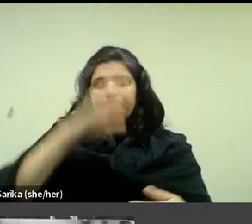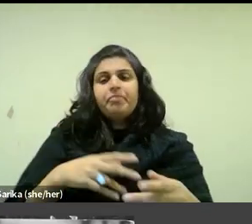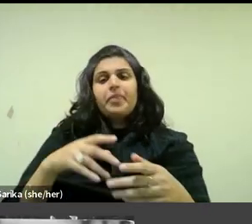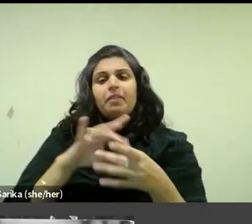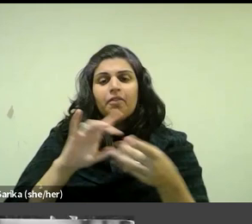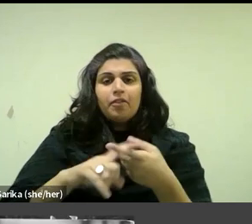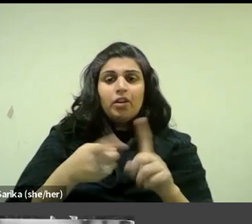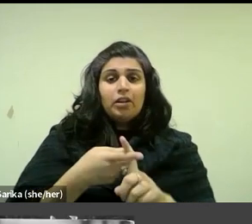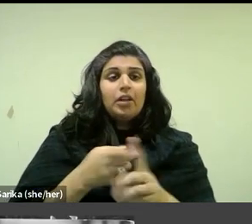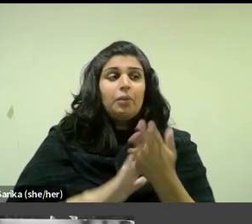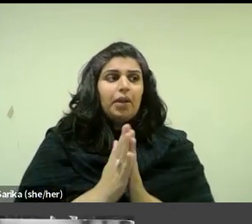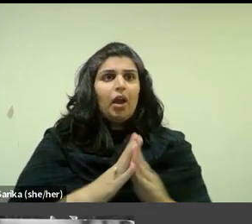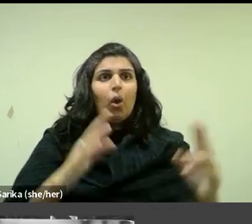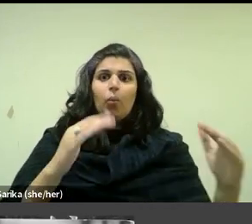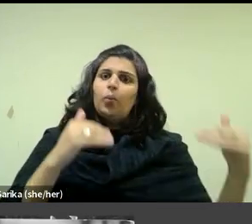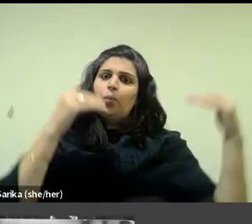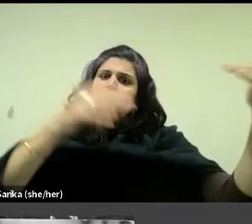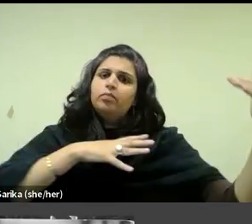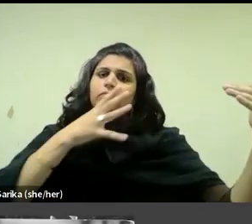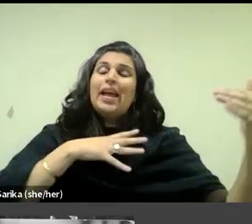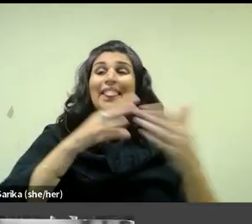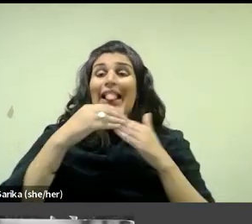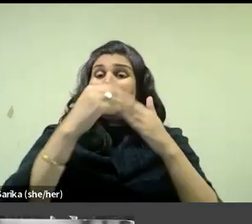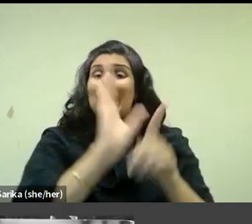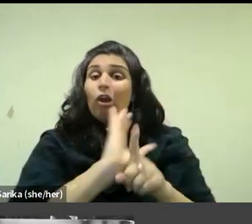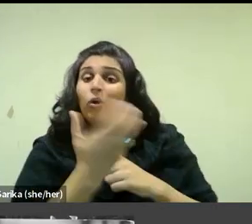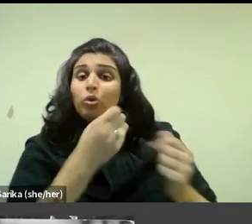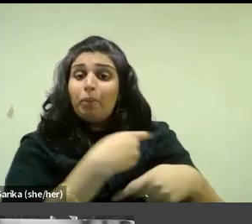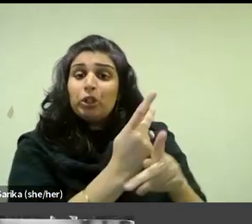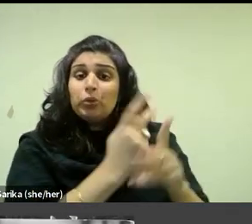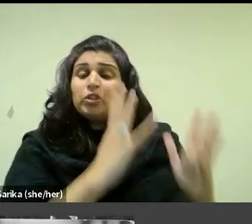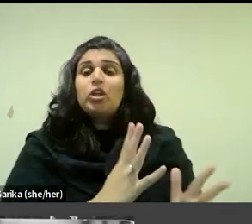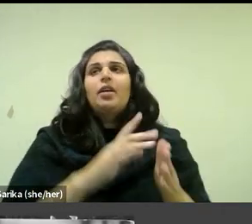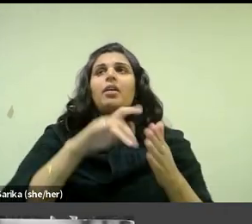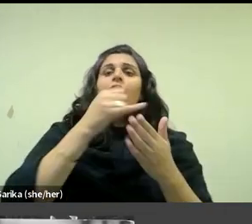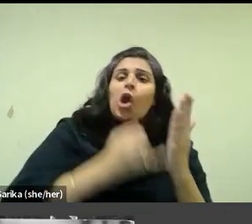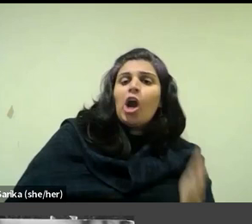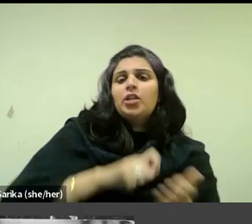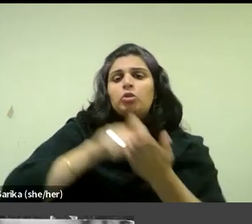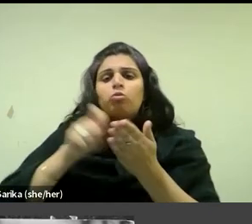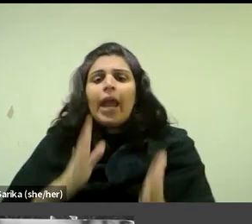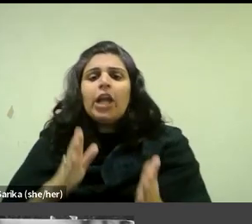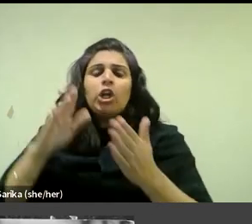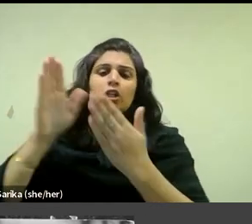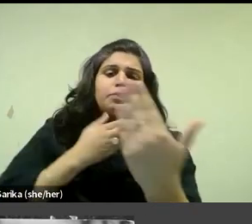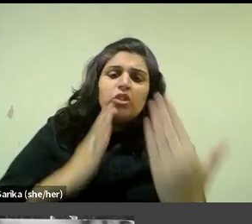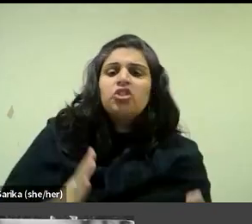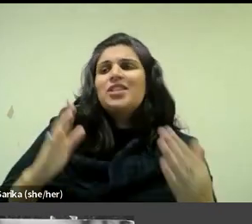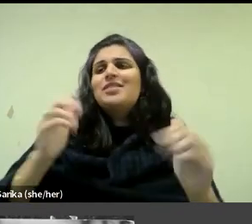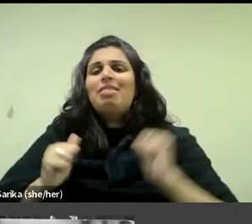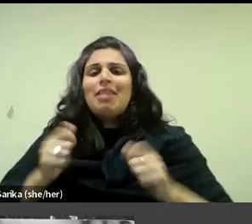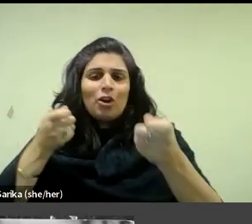-garde and then leading cultural producers as artists, writers, musicians and theatre directors,